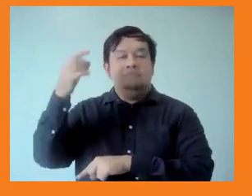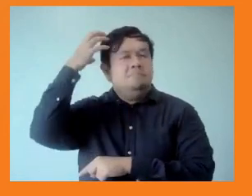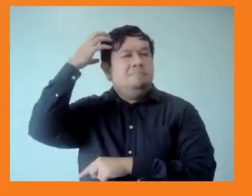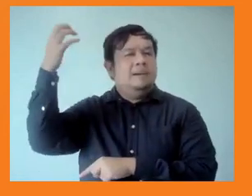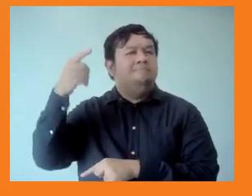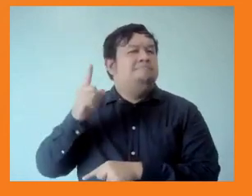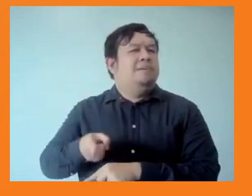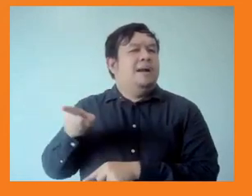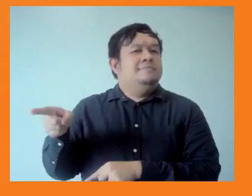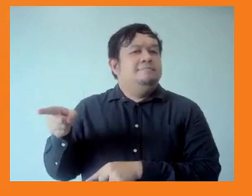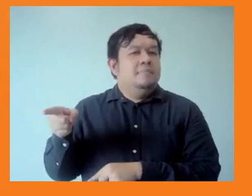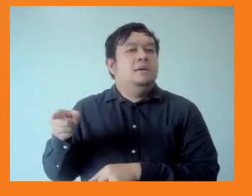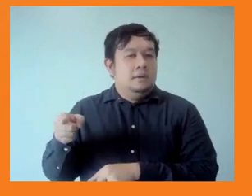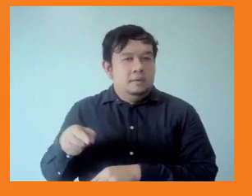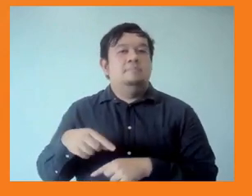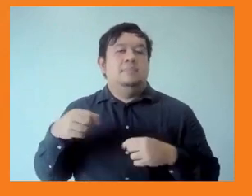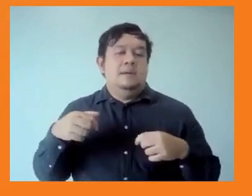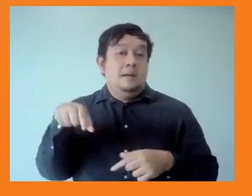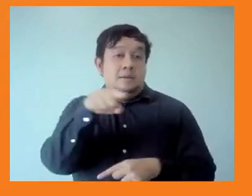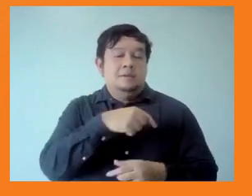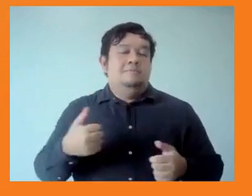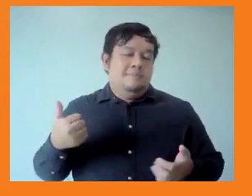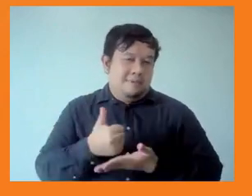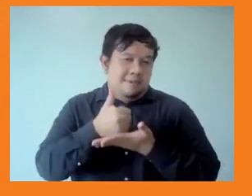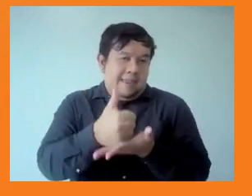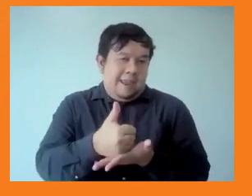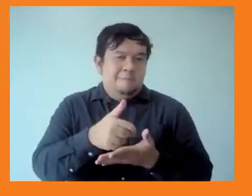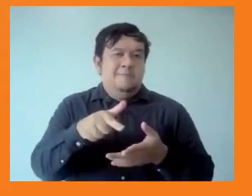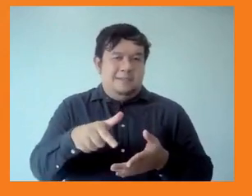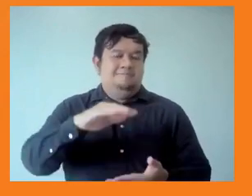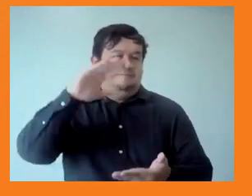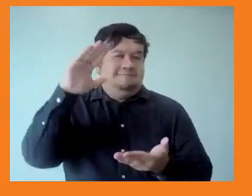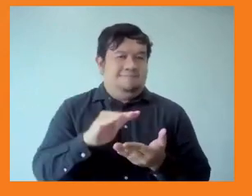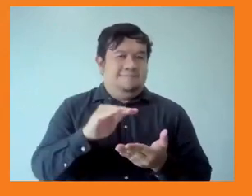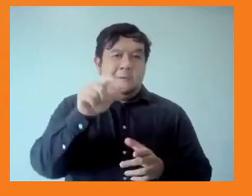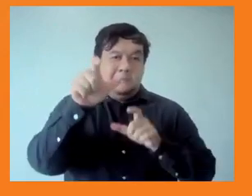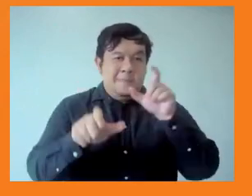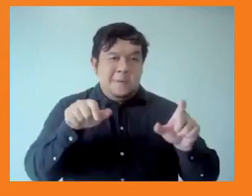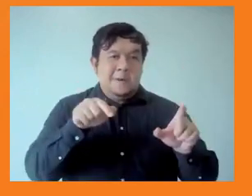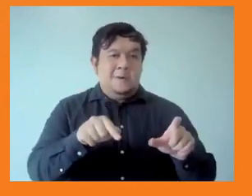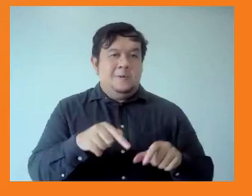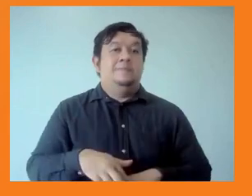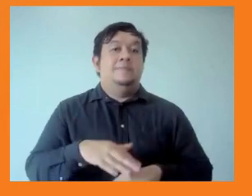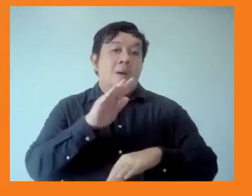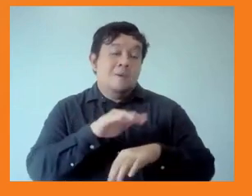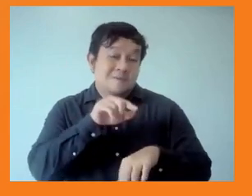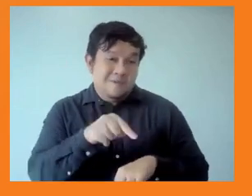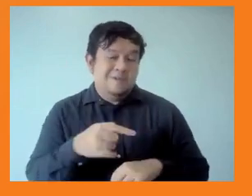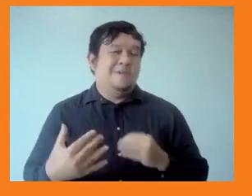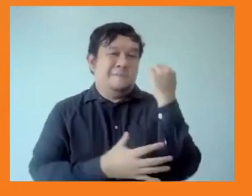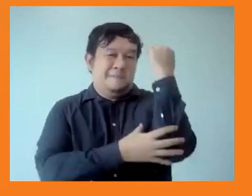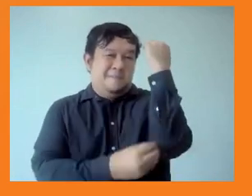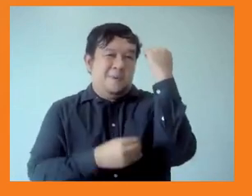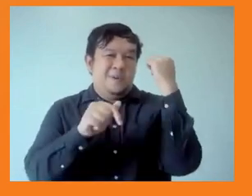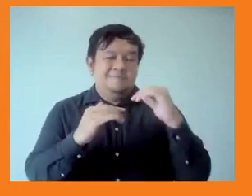plans to tackle inequality in the post-COVID world. This could mean increasing anti-inequality spending, making tax